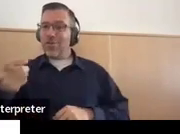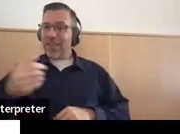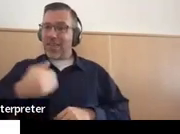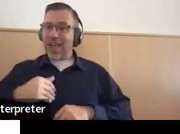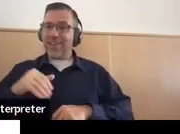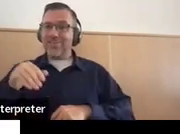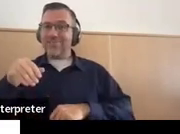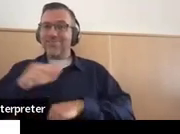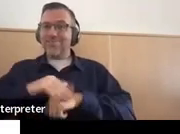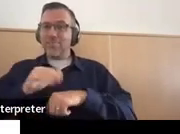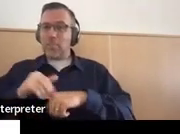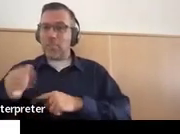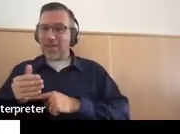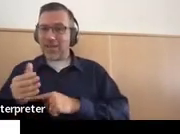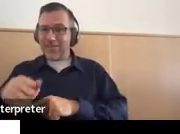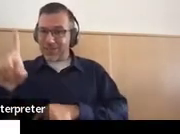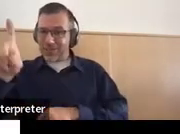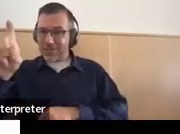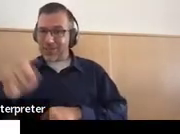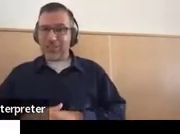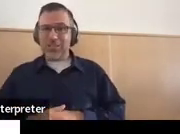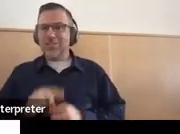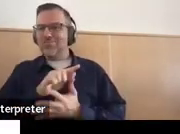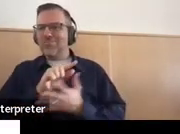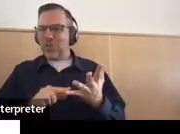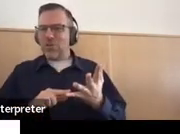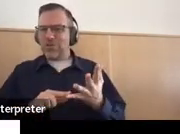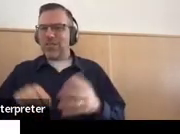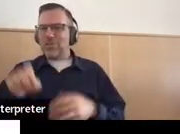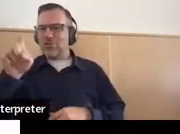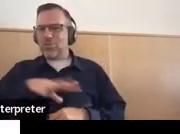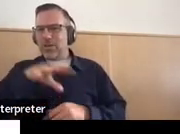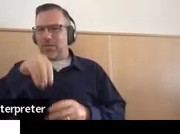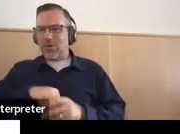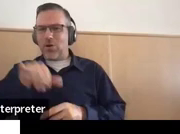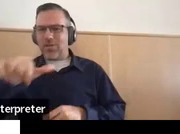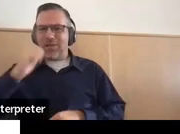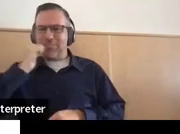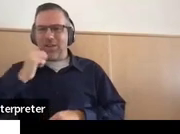to take care of? So those are all things that could be part of that daily living.